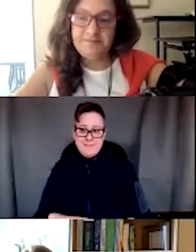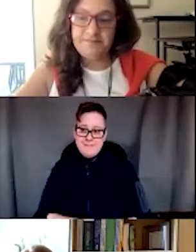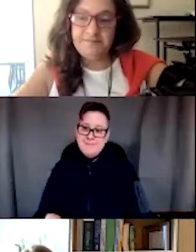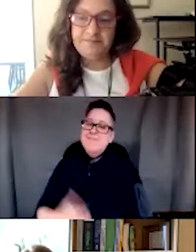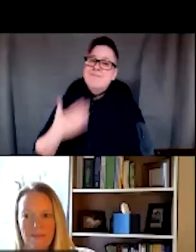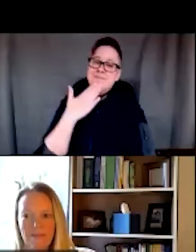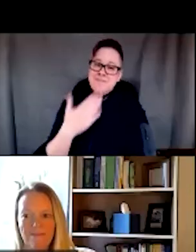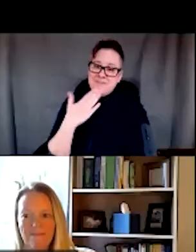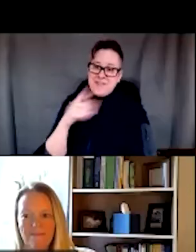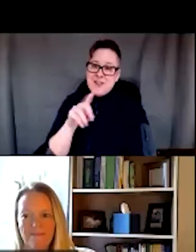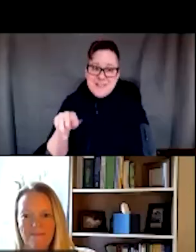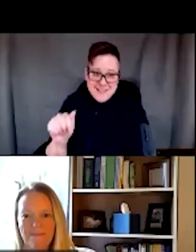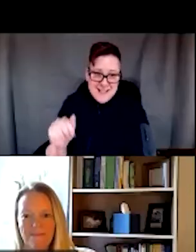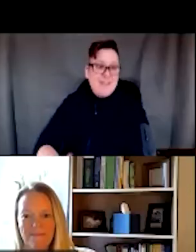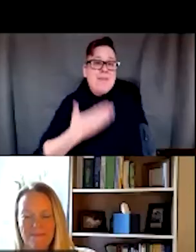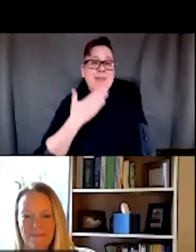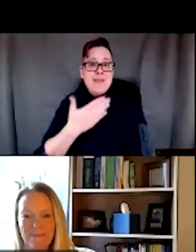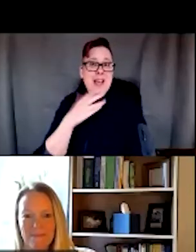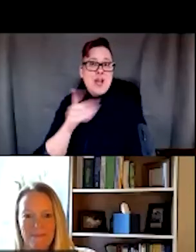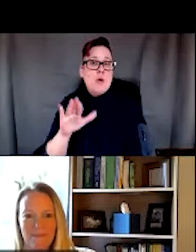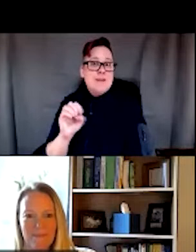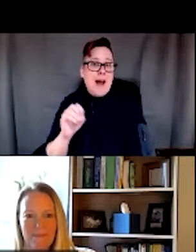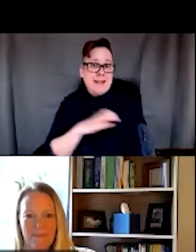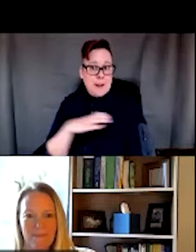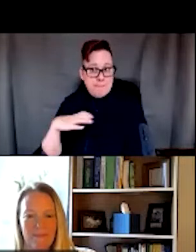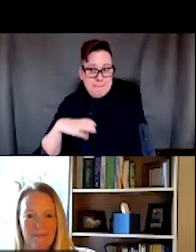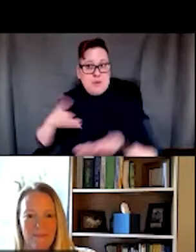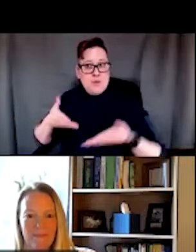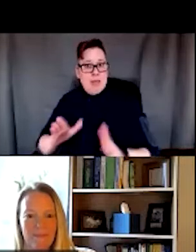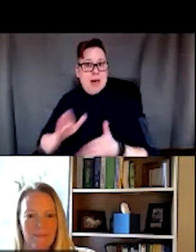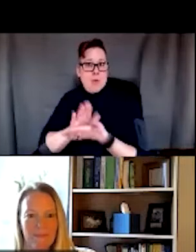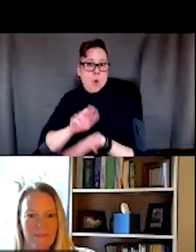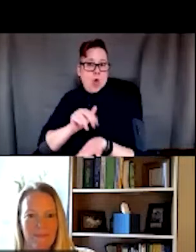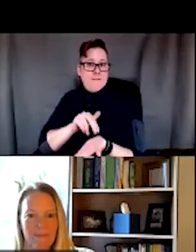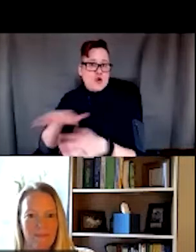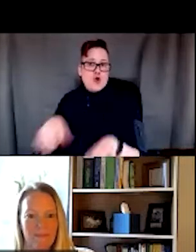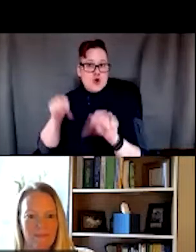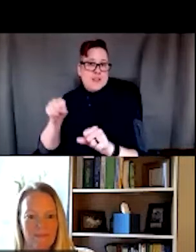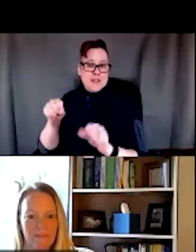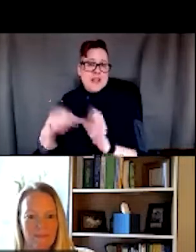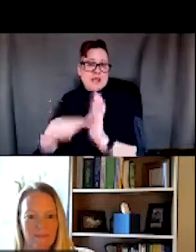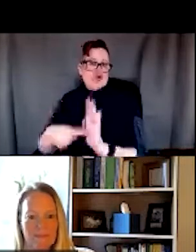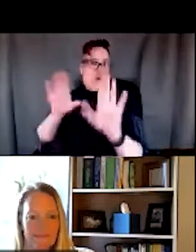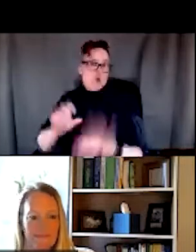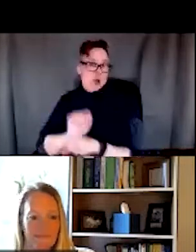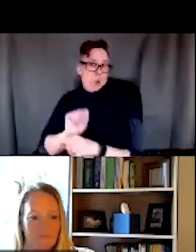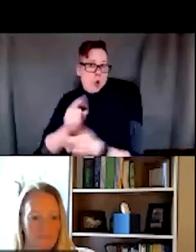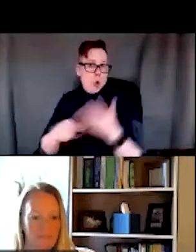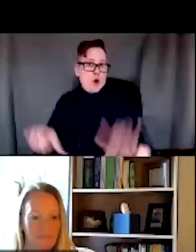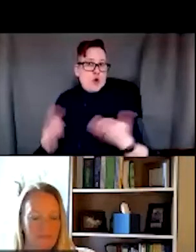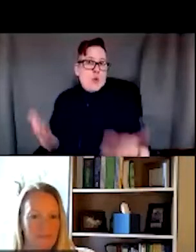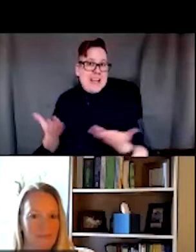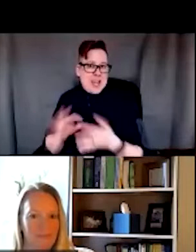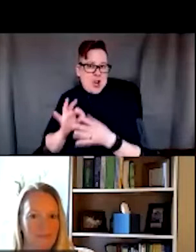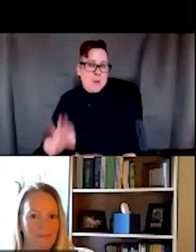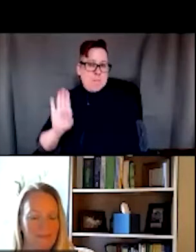Thank you, Zina, and thank you to the DICE Committee for allowing the School of Nursing to present some of the great work that we've been doing here as it relates